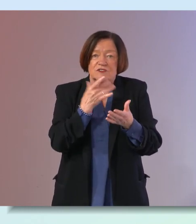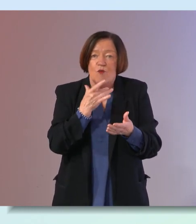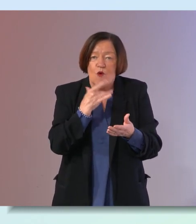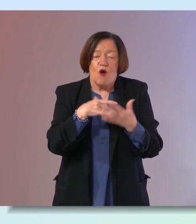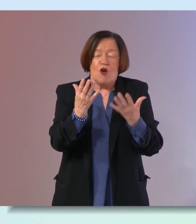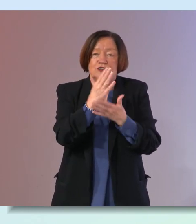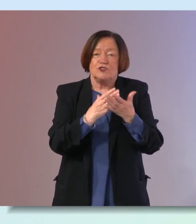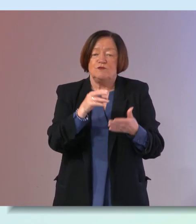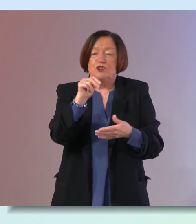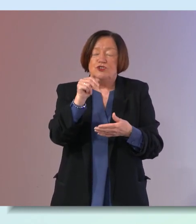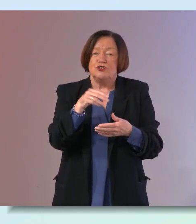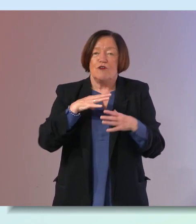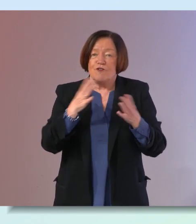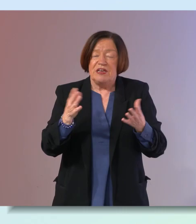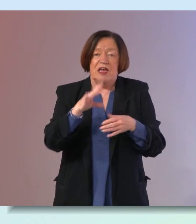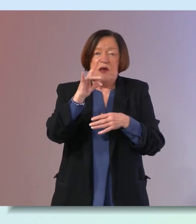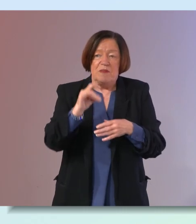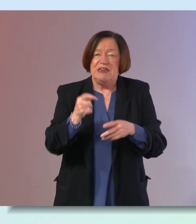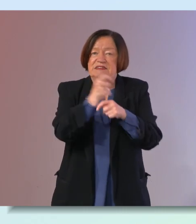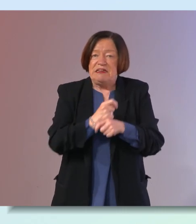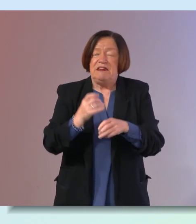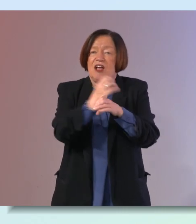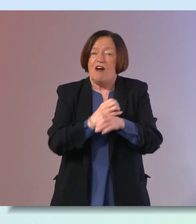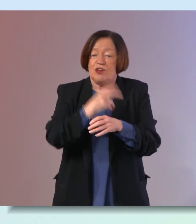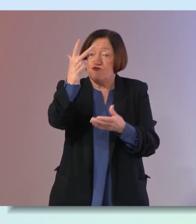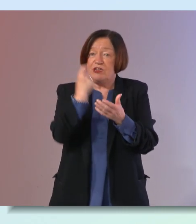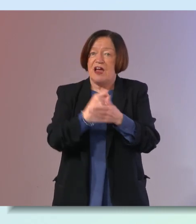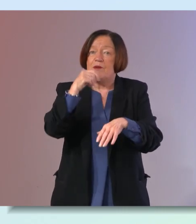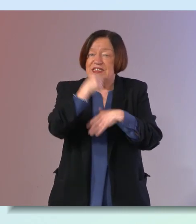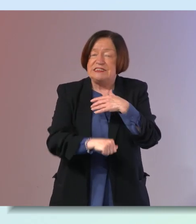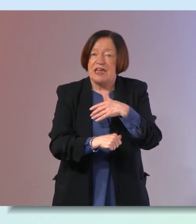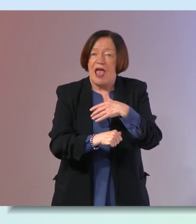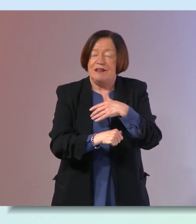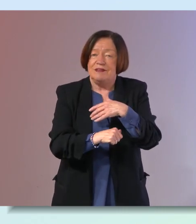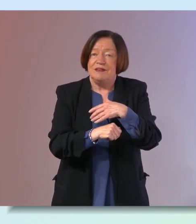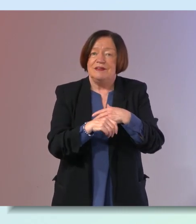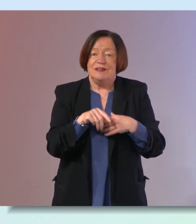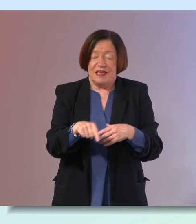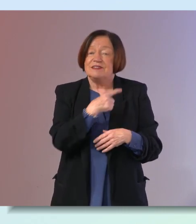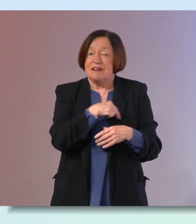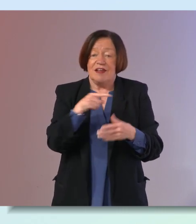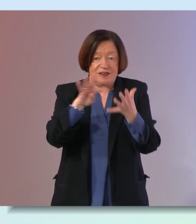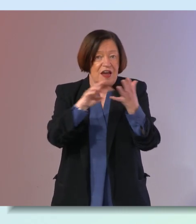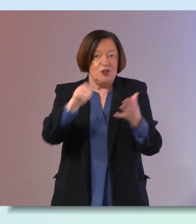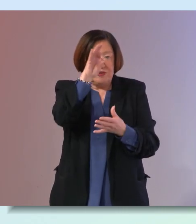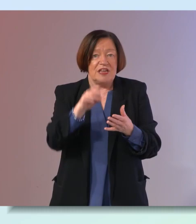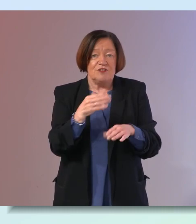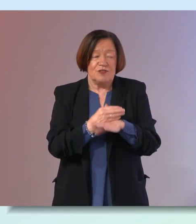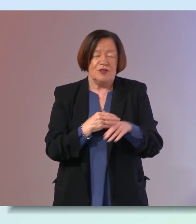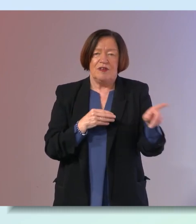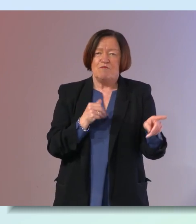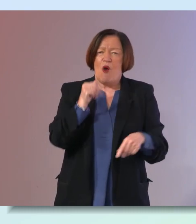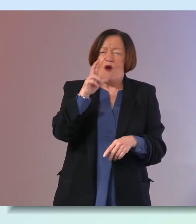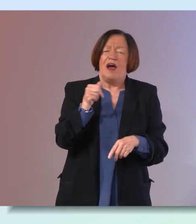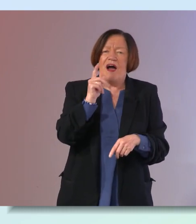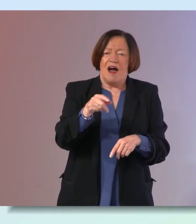some kind of sugar-free drink milk tea coffee whatever three times a day and that's honestly 90 of the work it just shows you